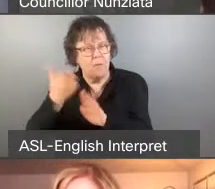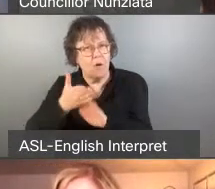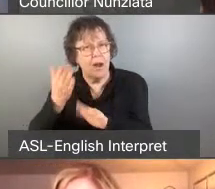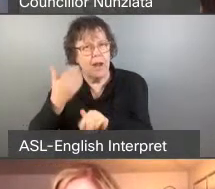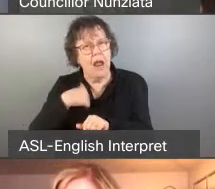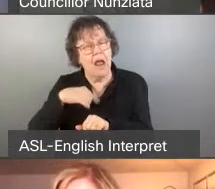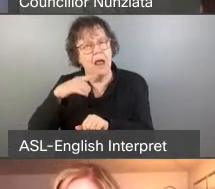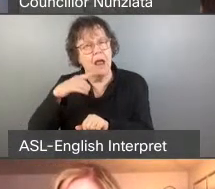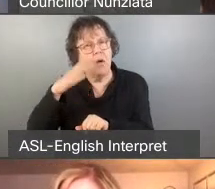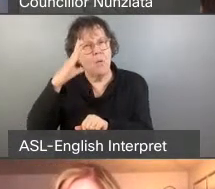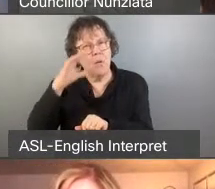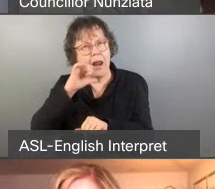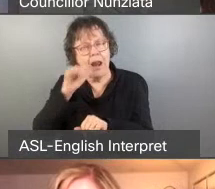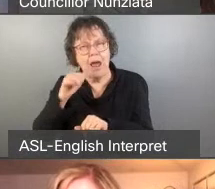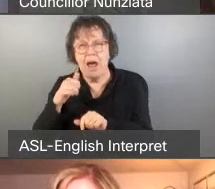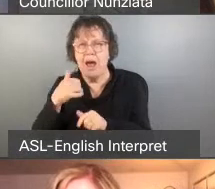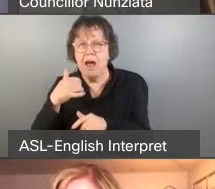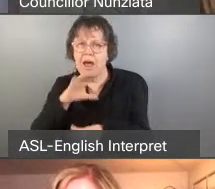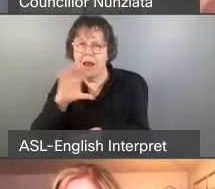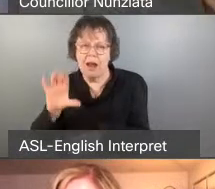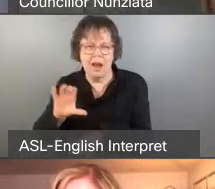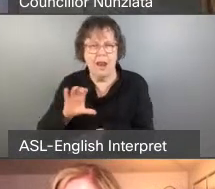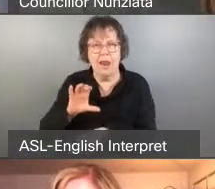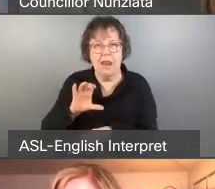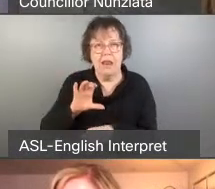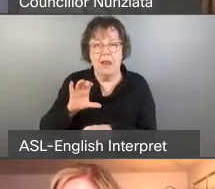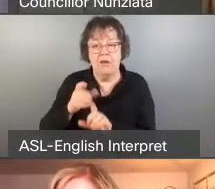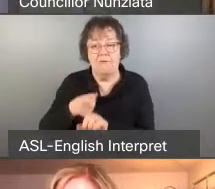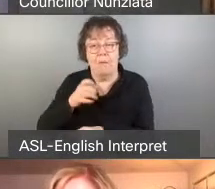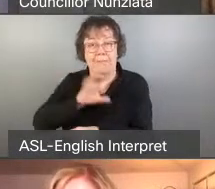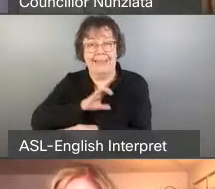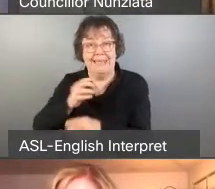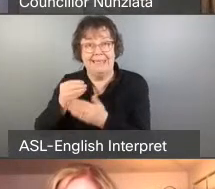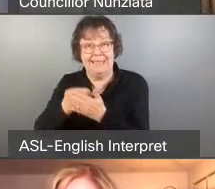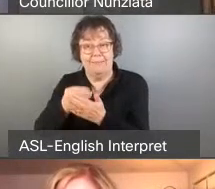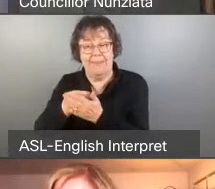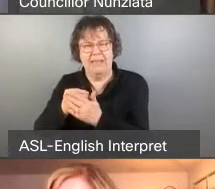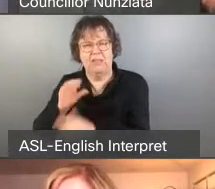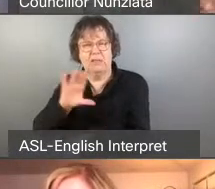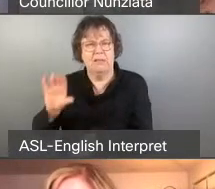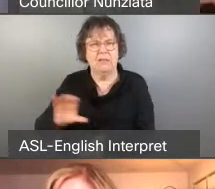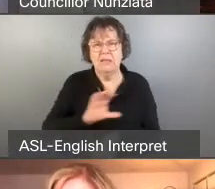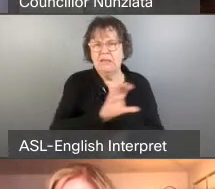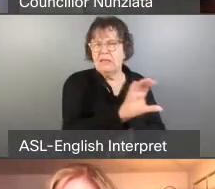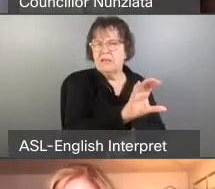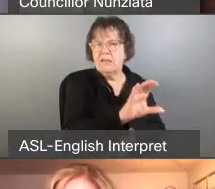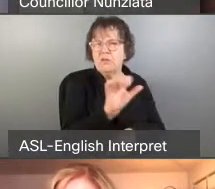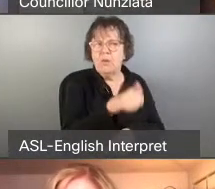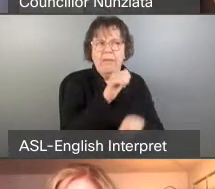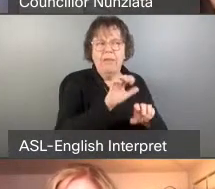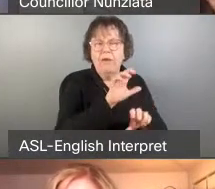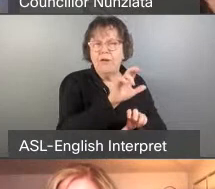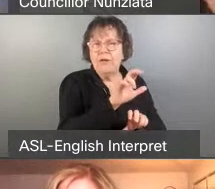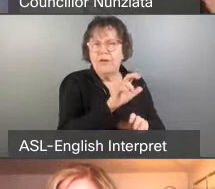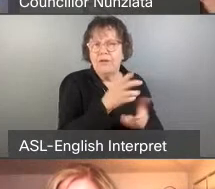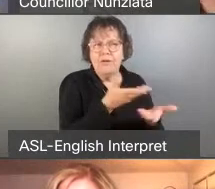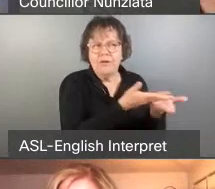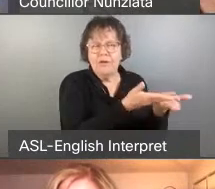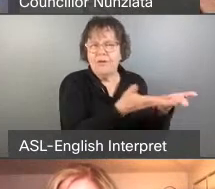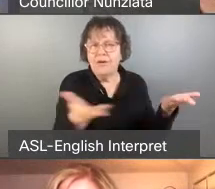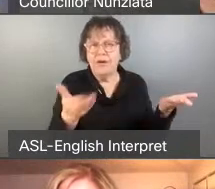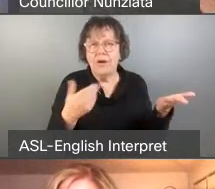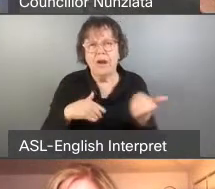be given from the bloated police budget? Especially if the police have suspended their divisional crisis support officers,